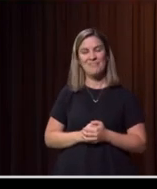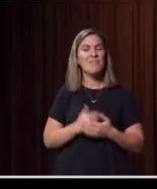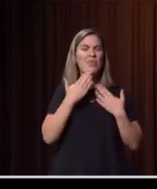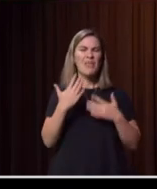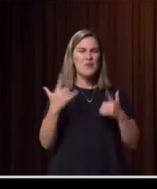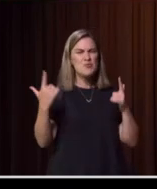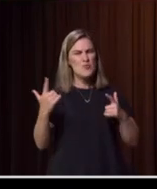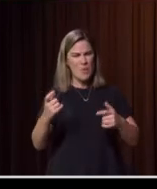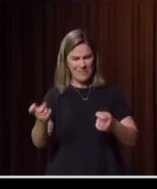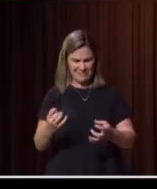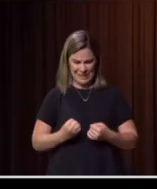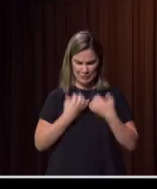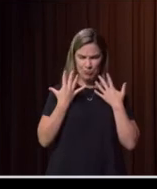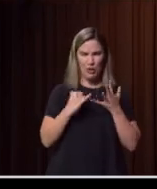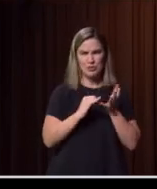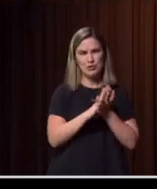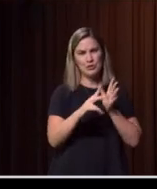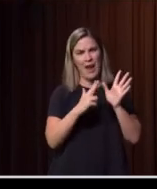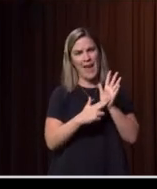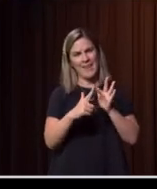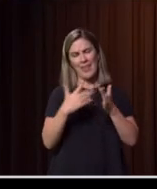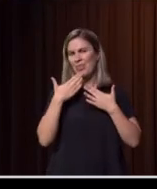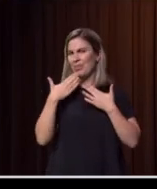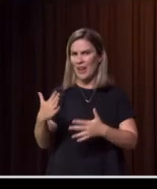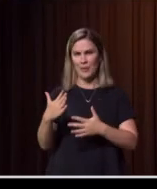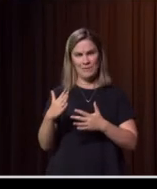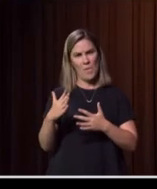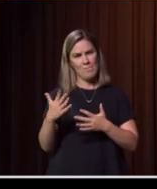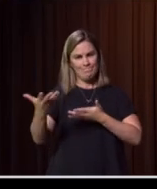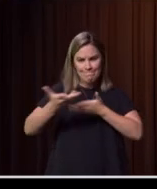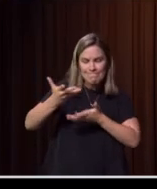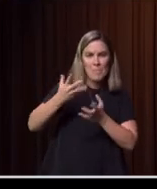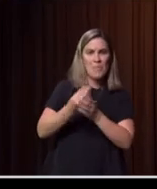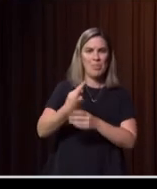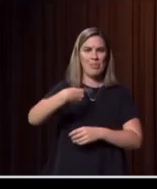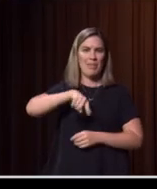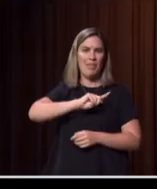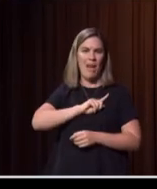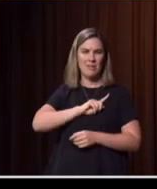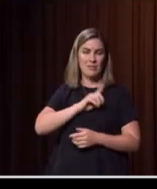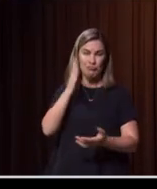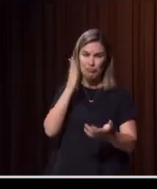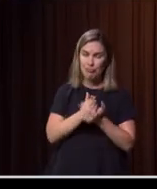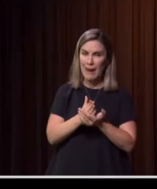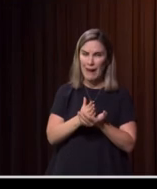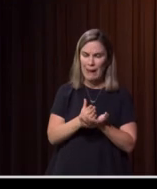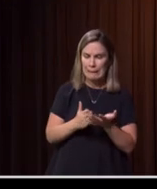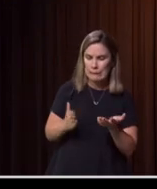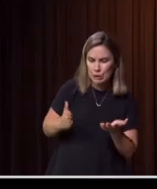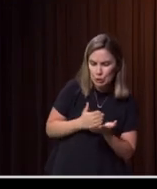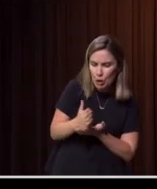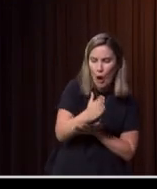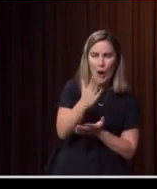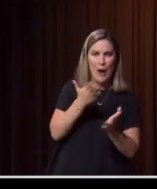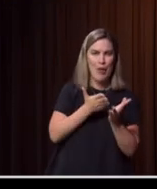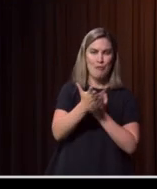Inspirational. Shane, thank you so much for chatting with us. It's been absolutely a journey through what has been